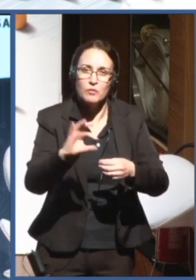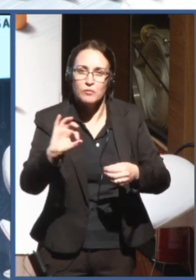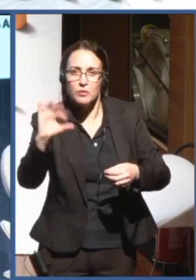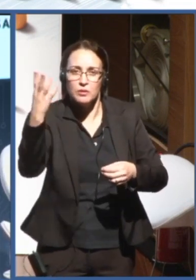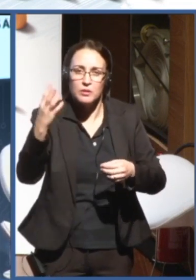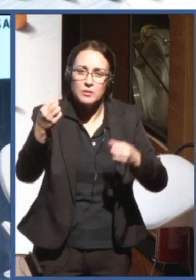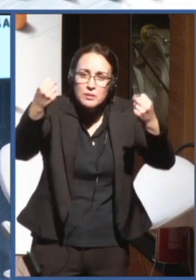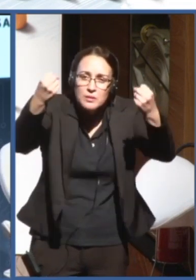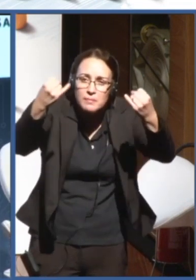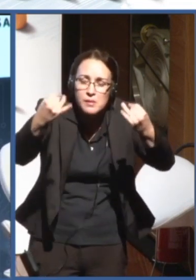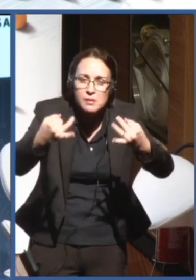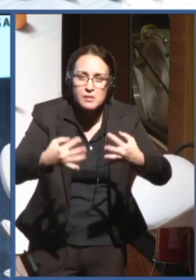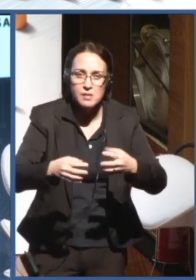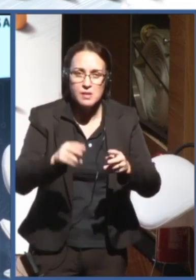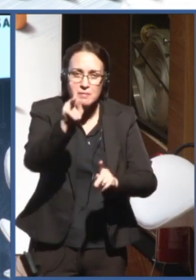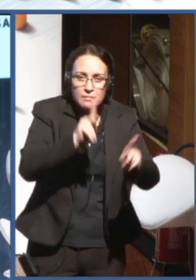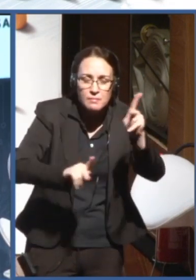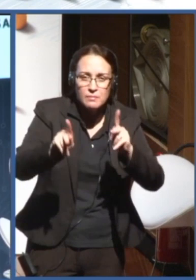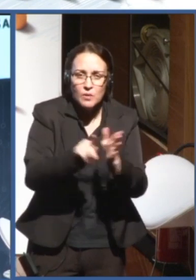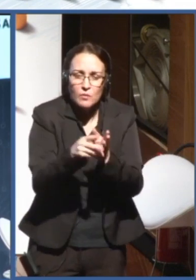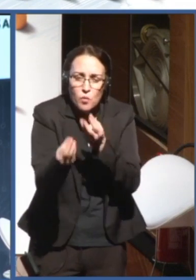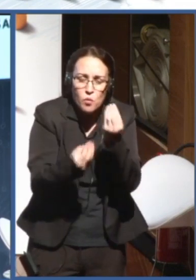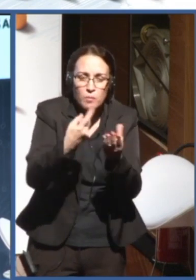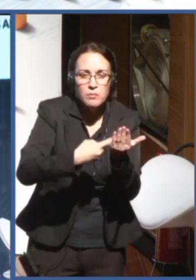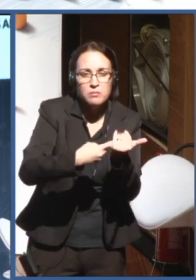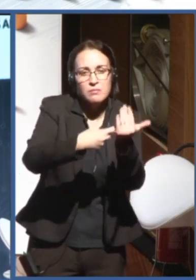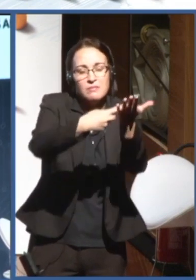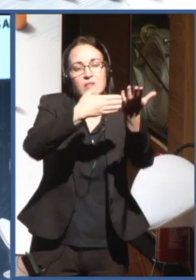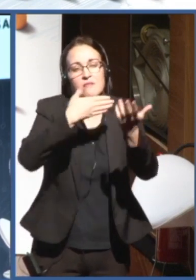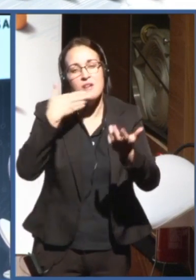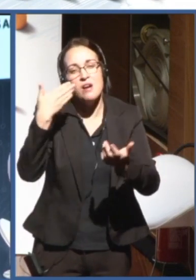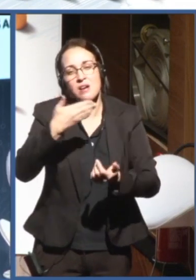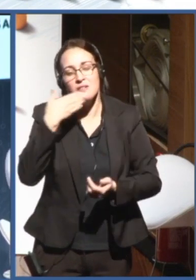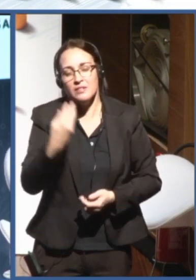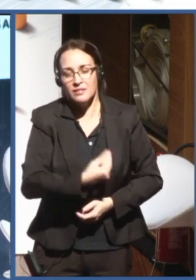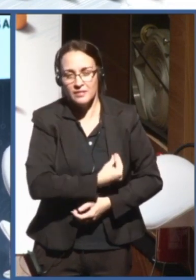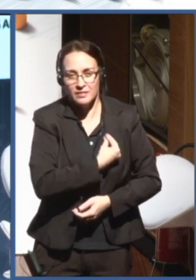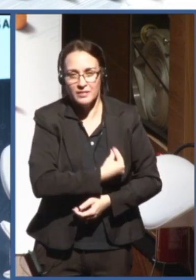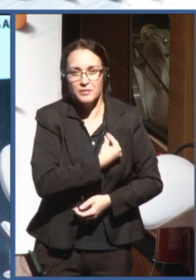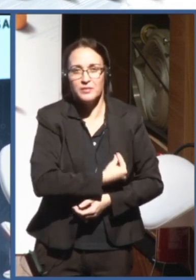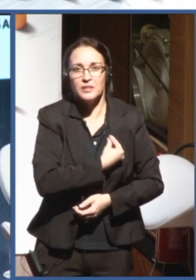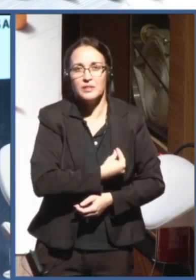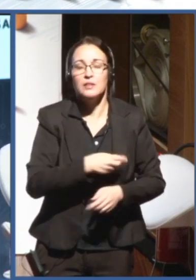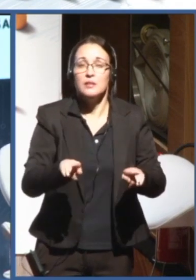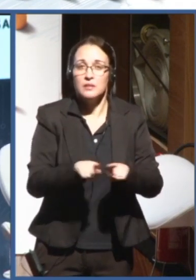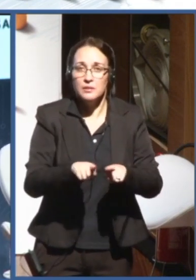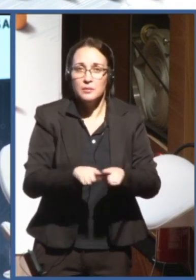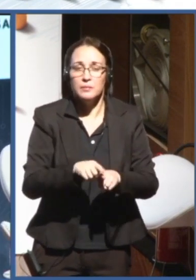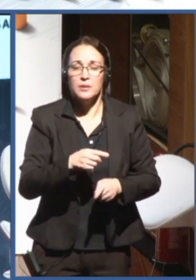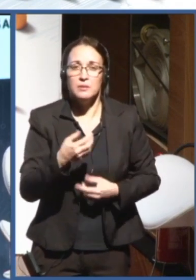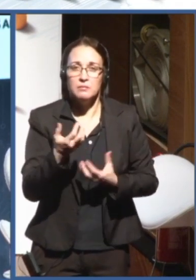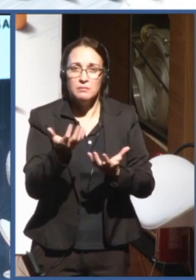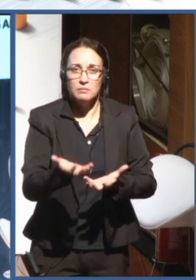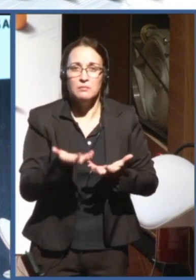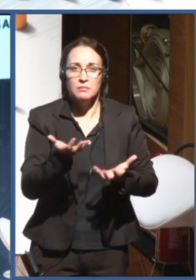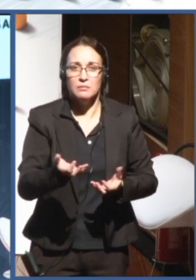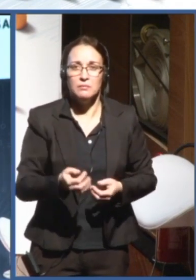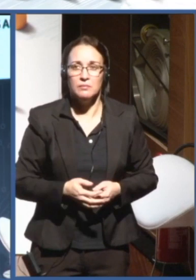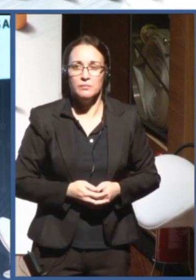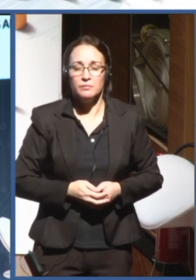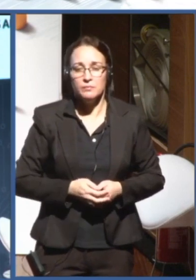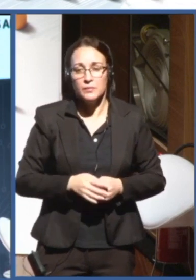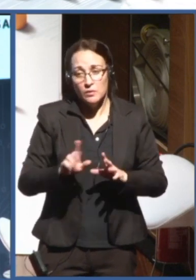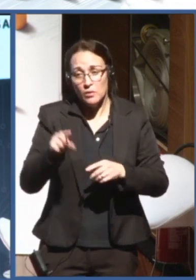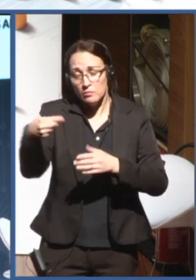facilitate their scrutiny. These are just principles, but I also wanted to, if we're asking how, there are some